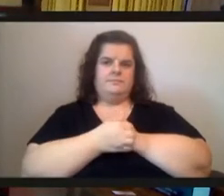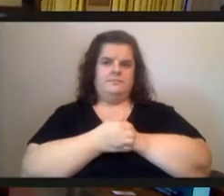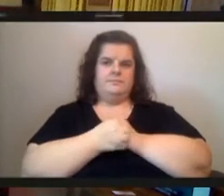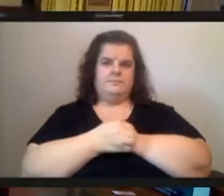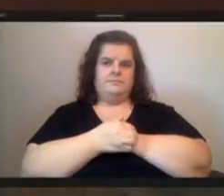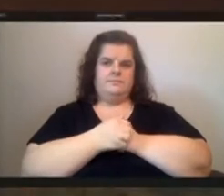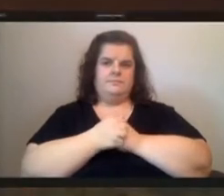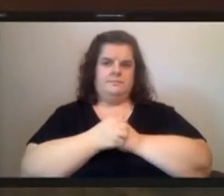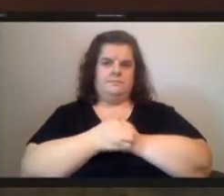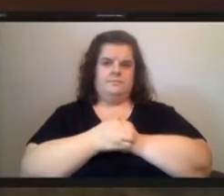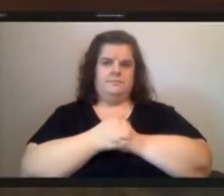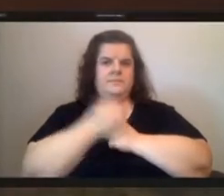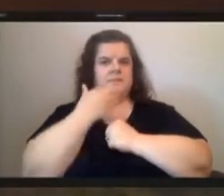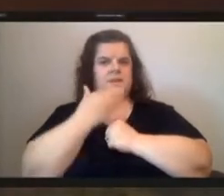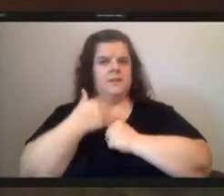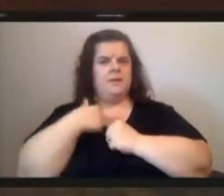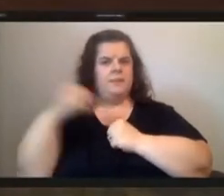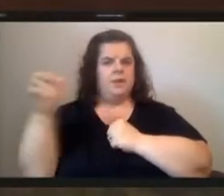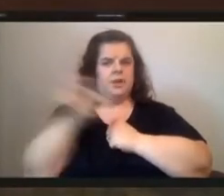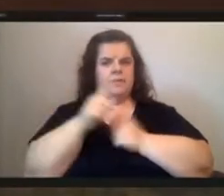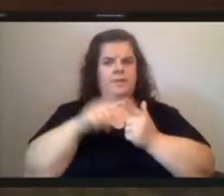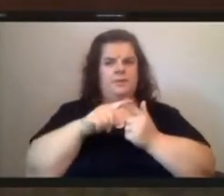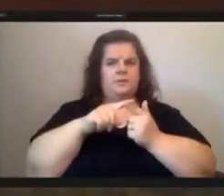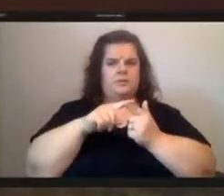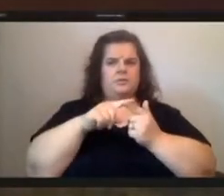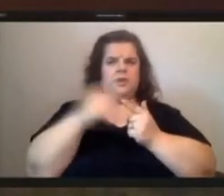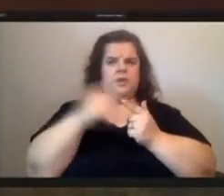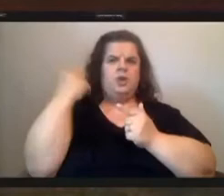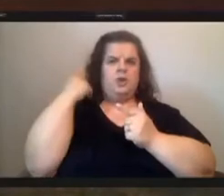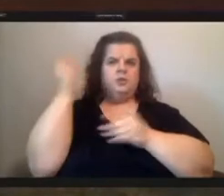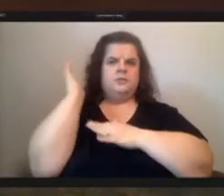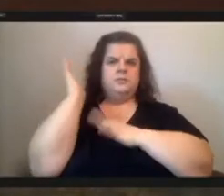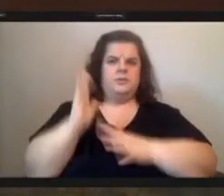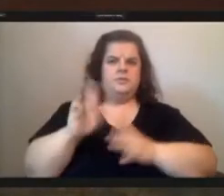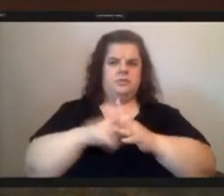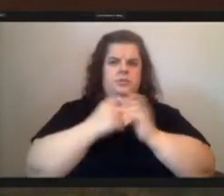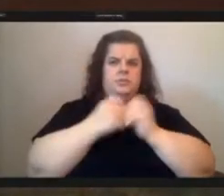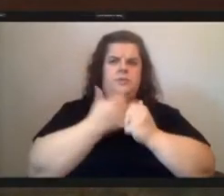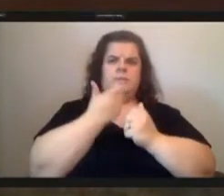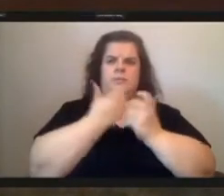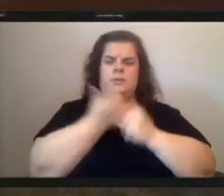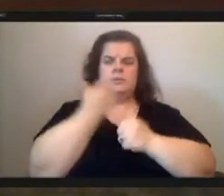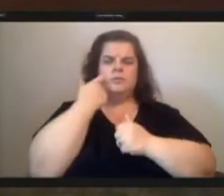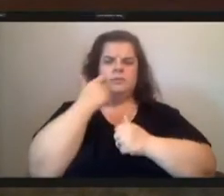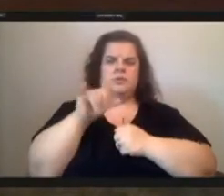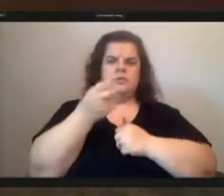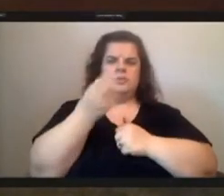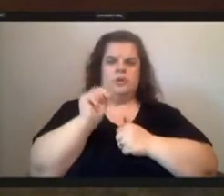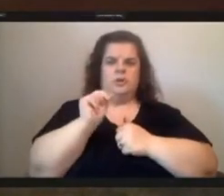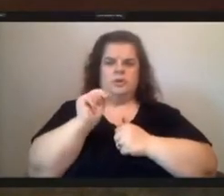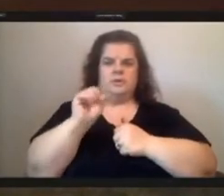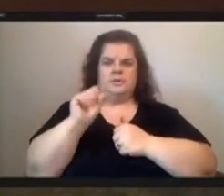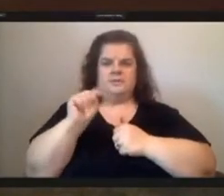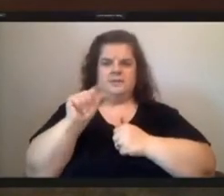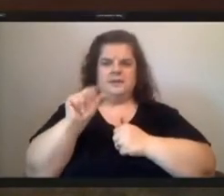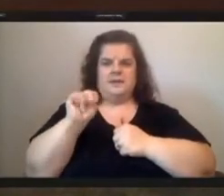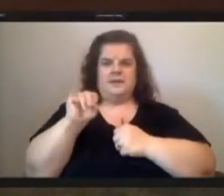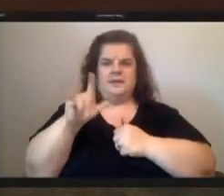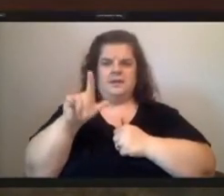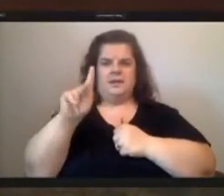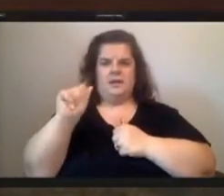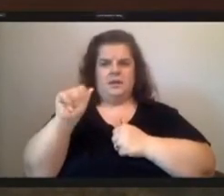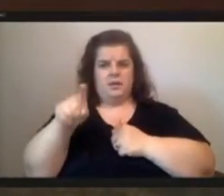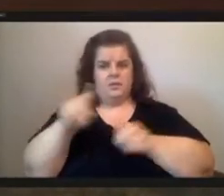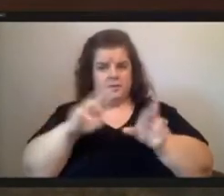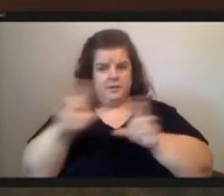thank you i'm going to go back to some of our earlier speakers i'll start with the most recent one joyce danilka did you get yourself working